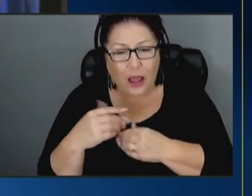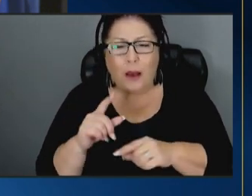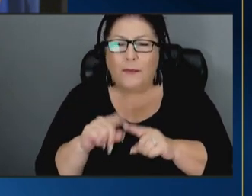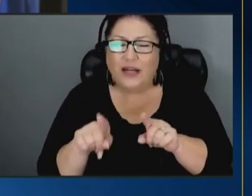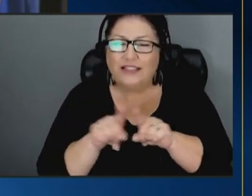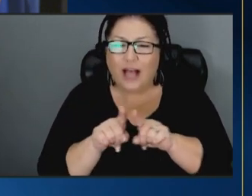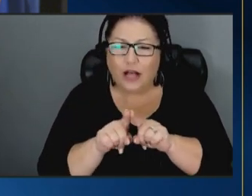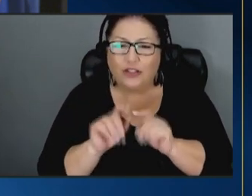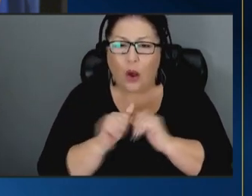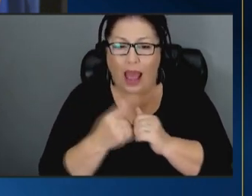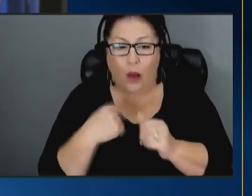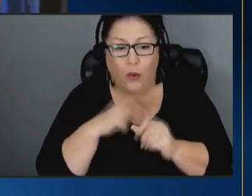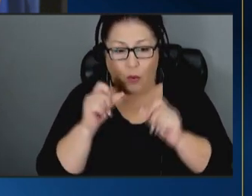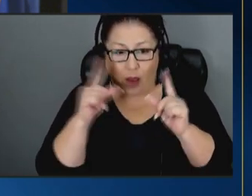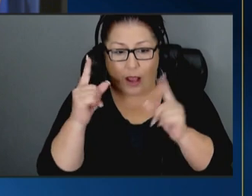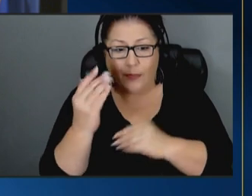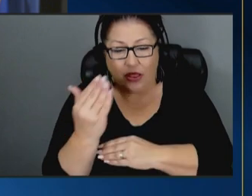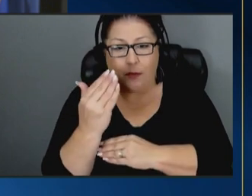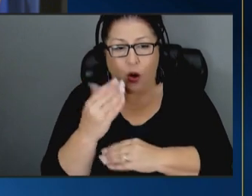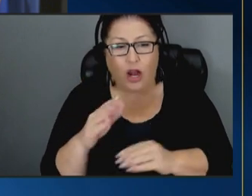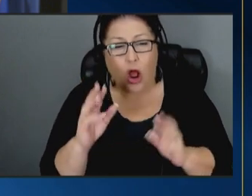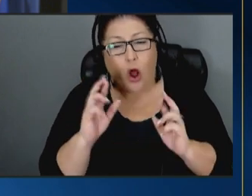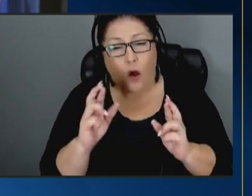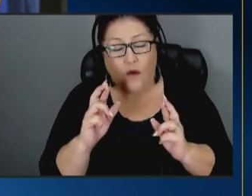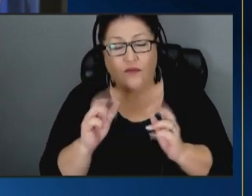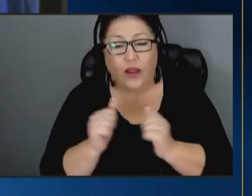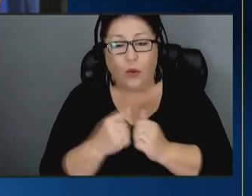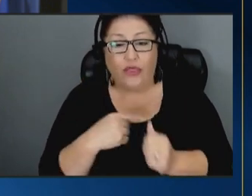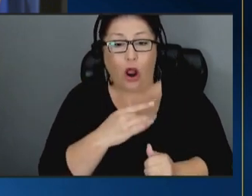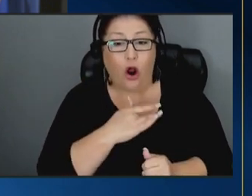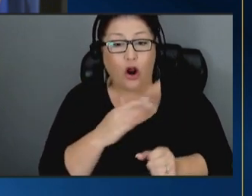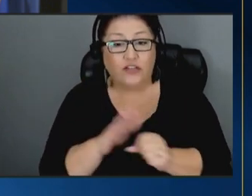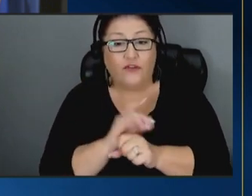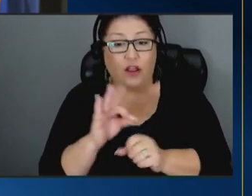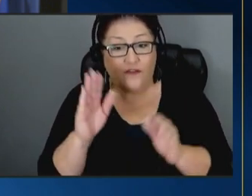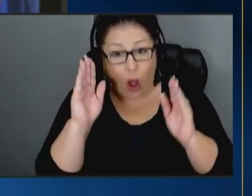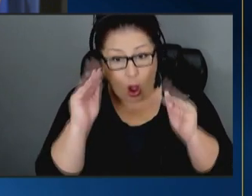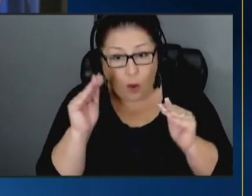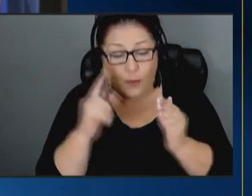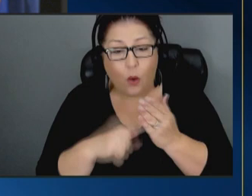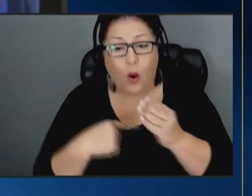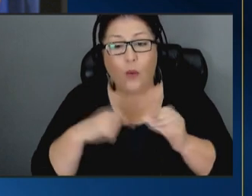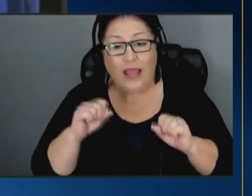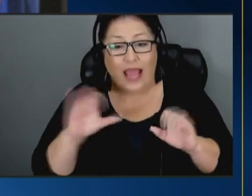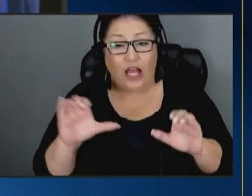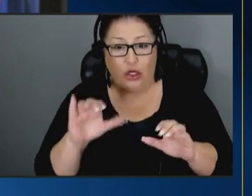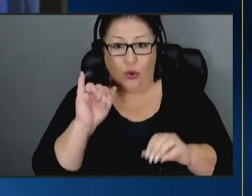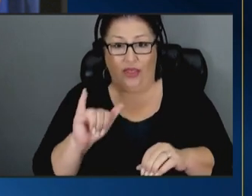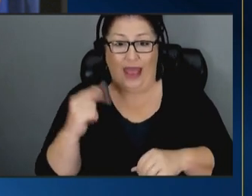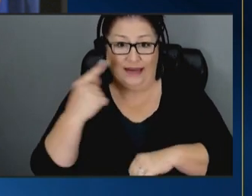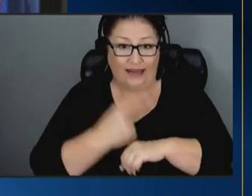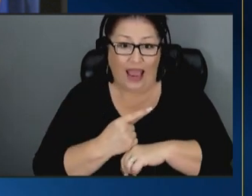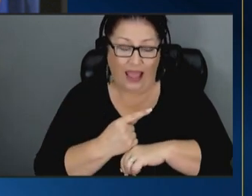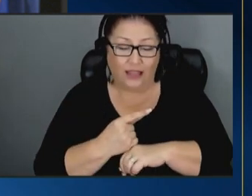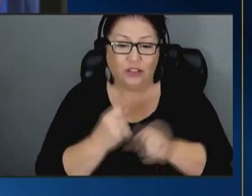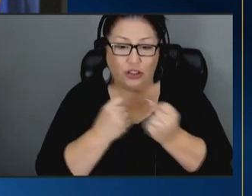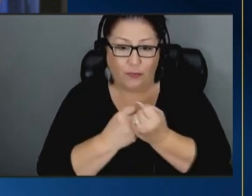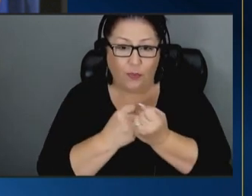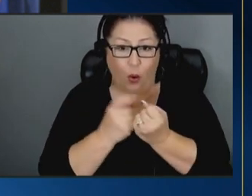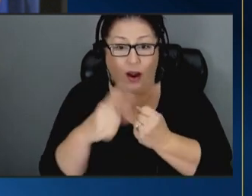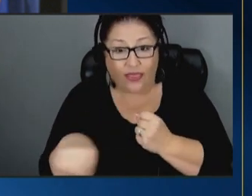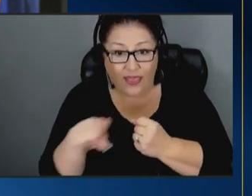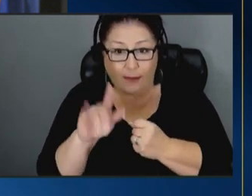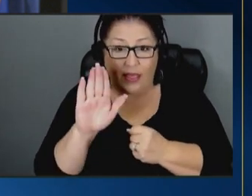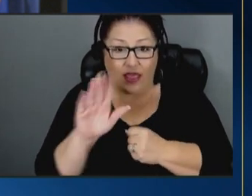how we wake up in the morning hopefully with our hearts full of hope about what we can do that very day to support them in their